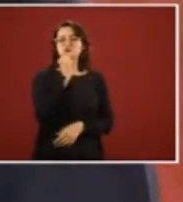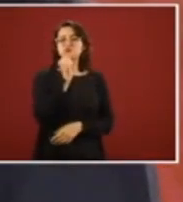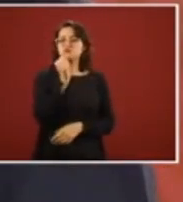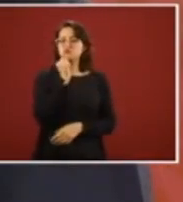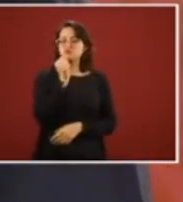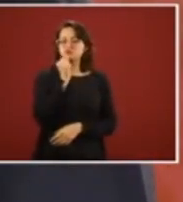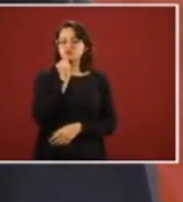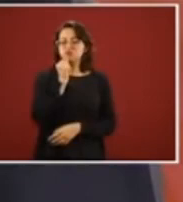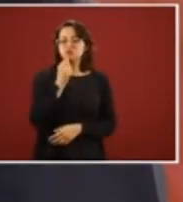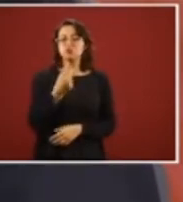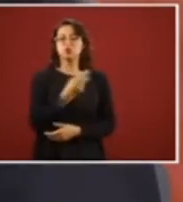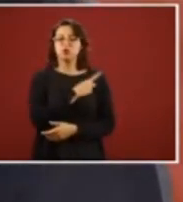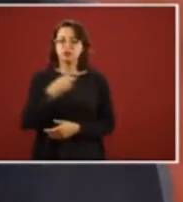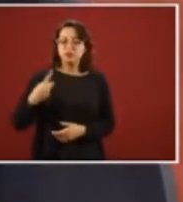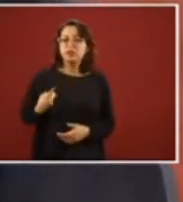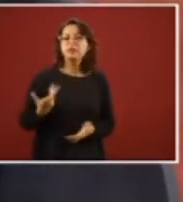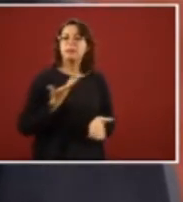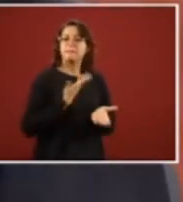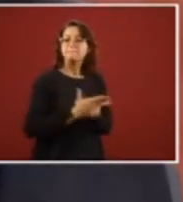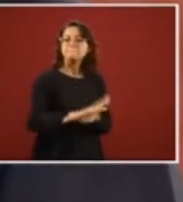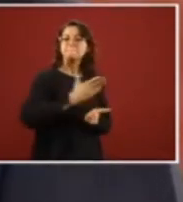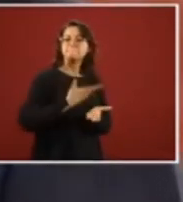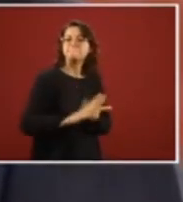or rented.